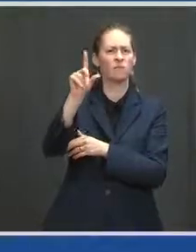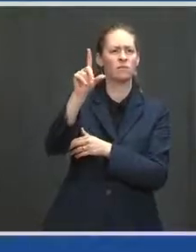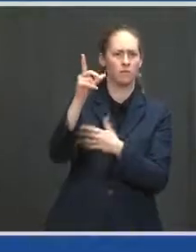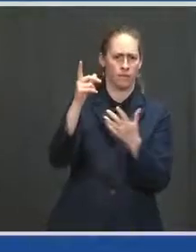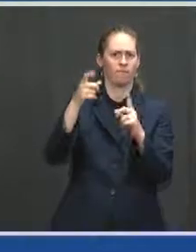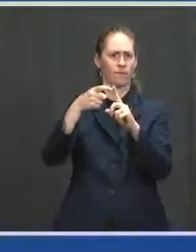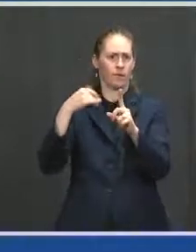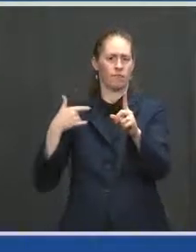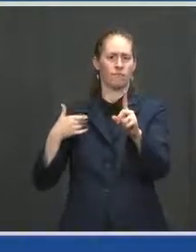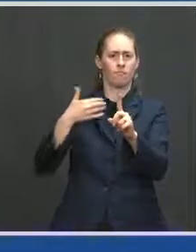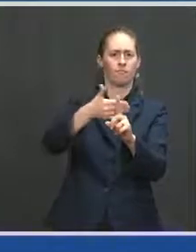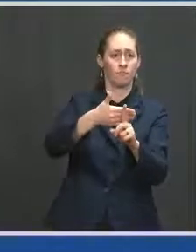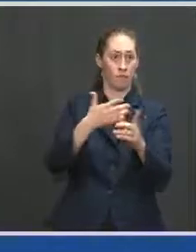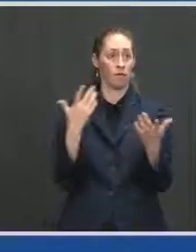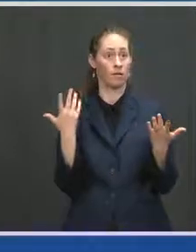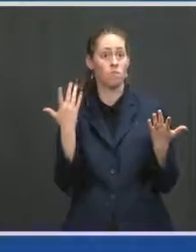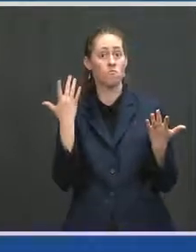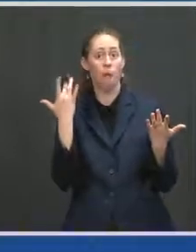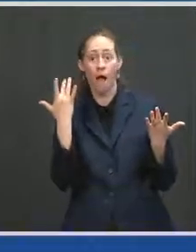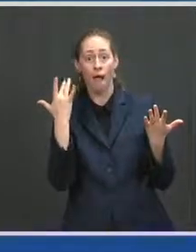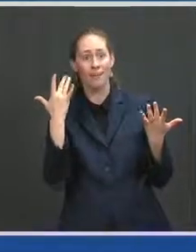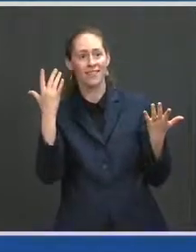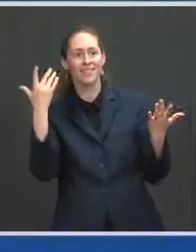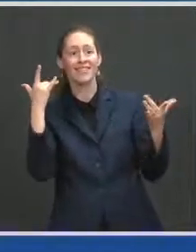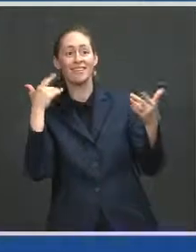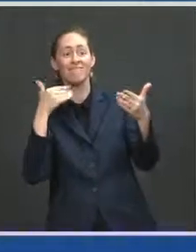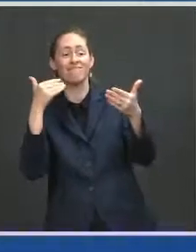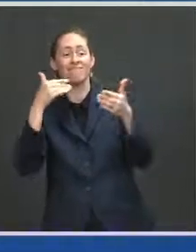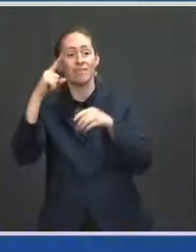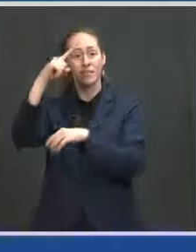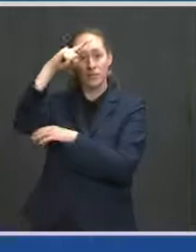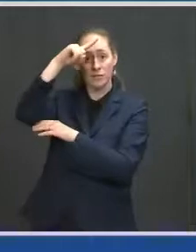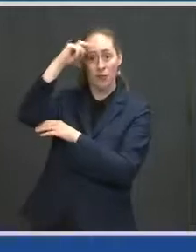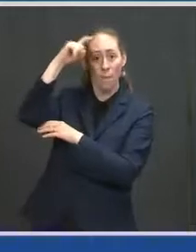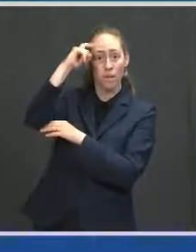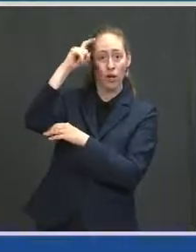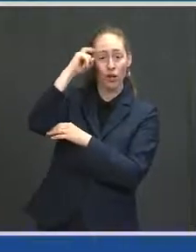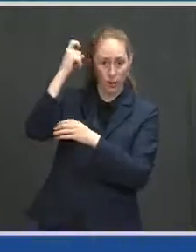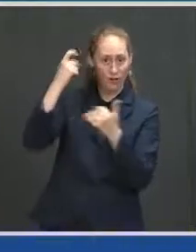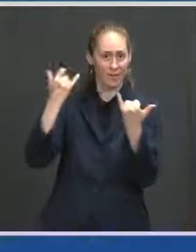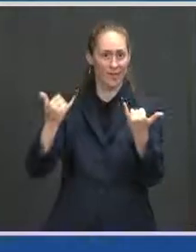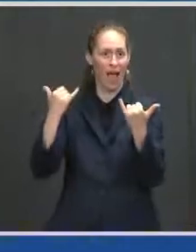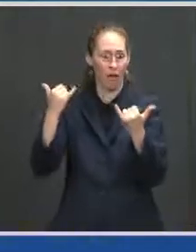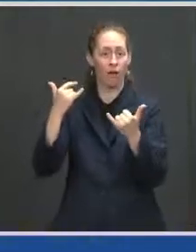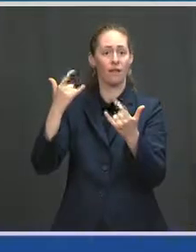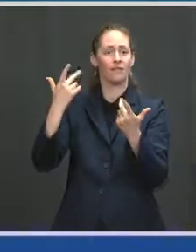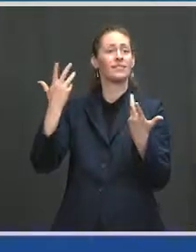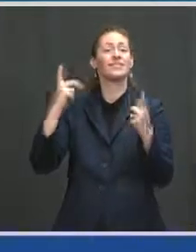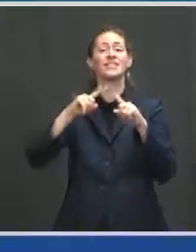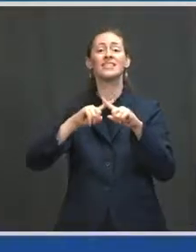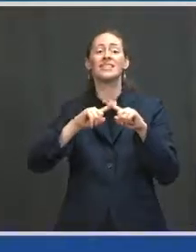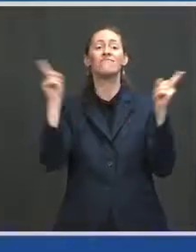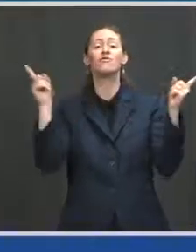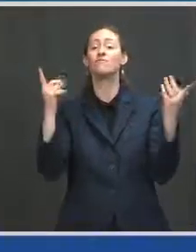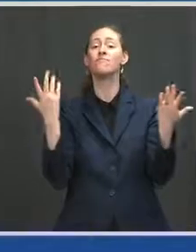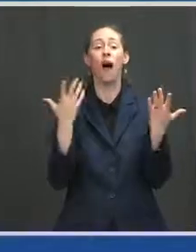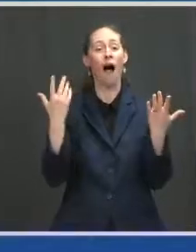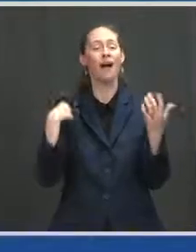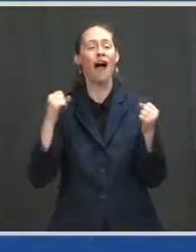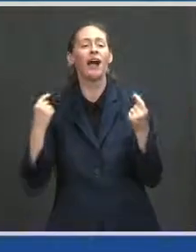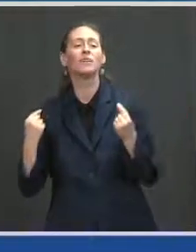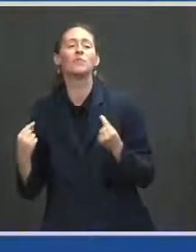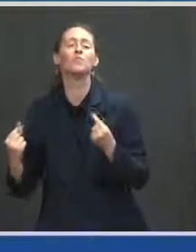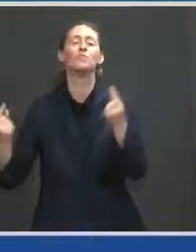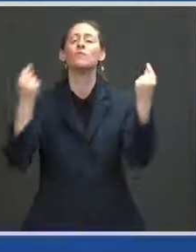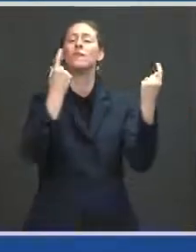dramatically different from last year's summer, a summer of freedom, a summer of joy, a summer of get-togethers and